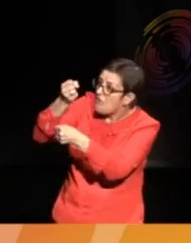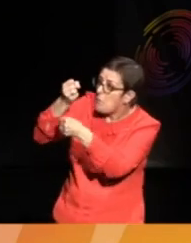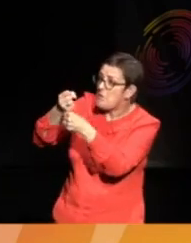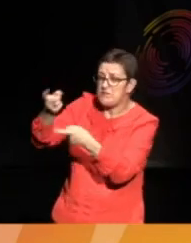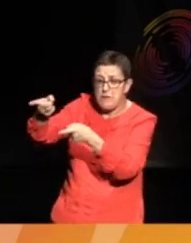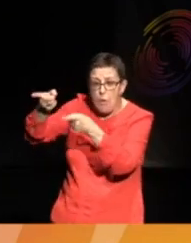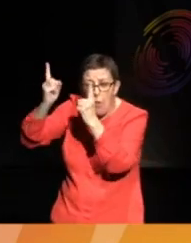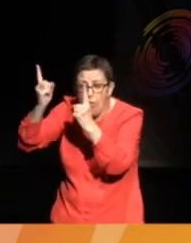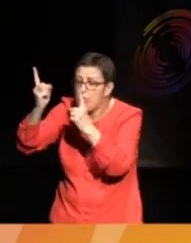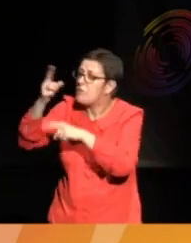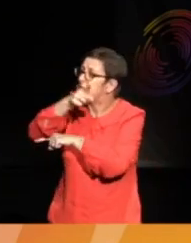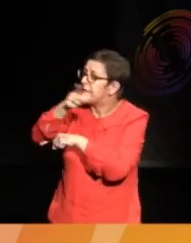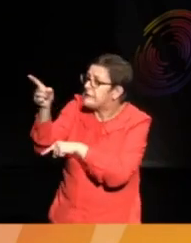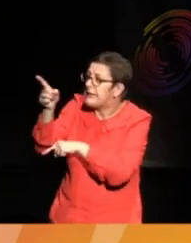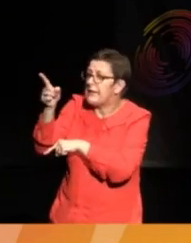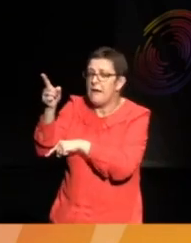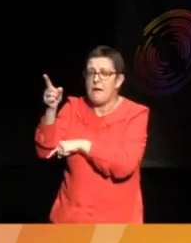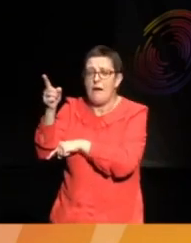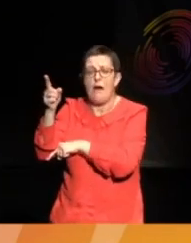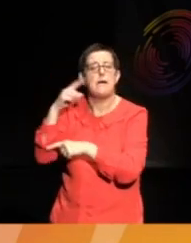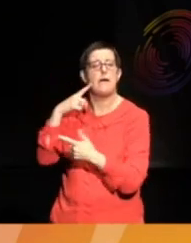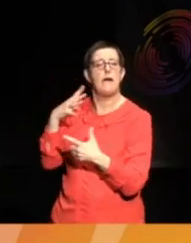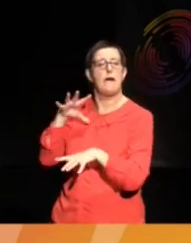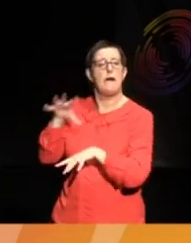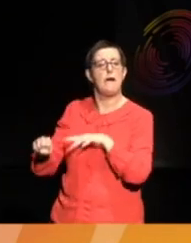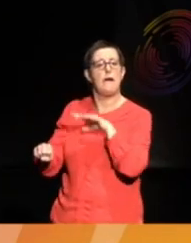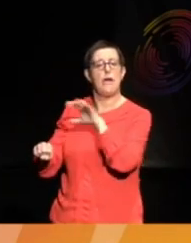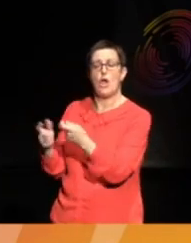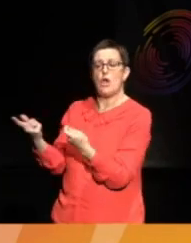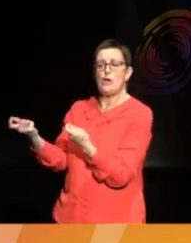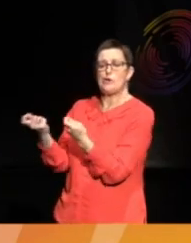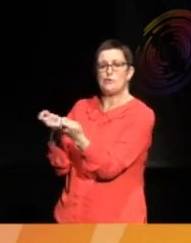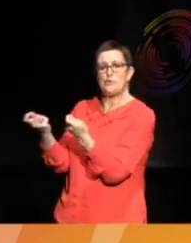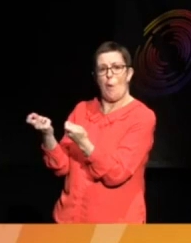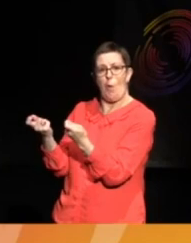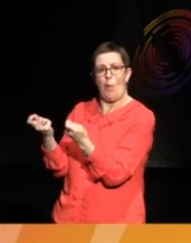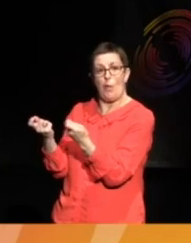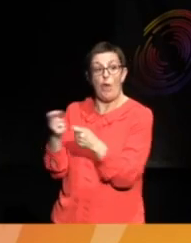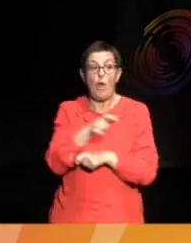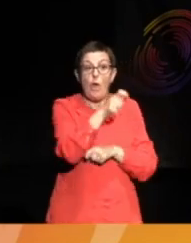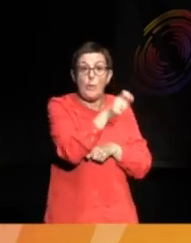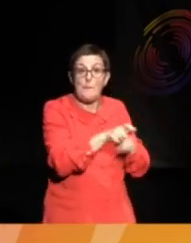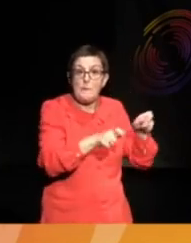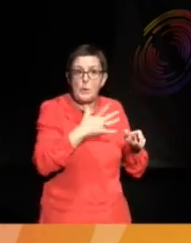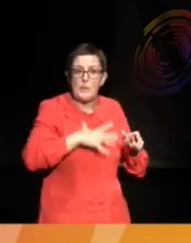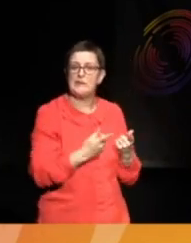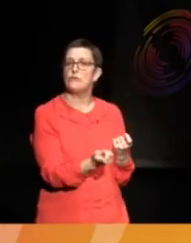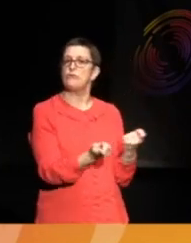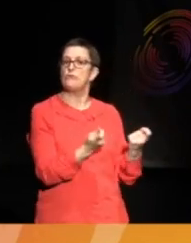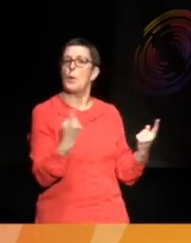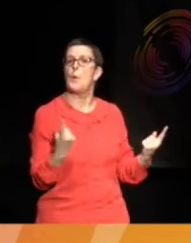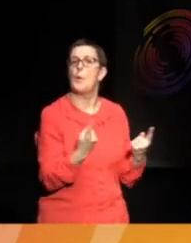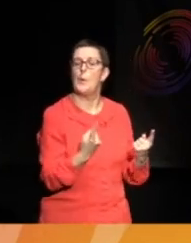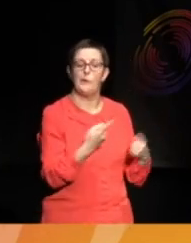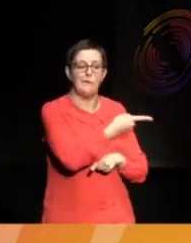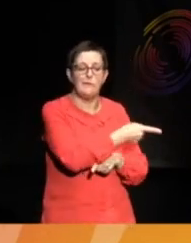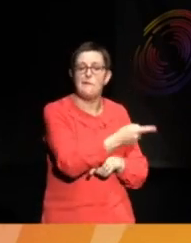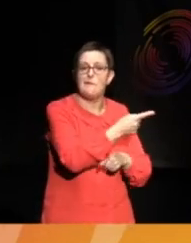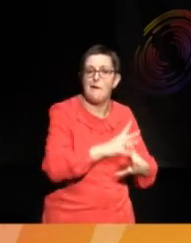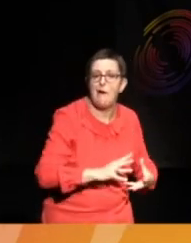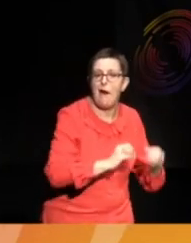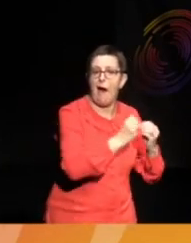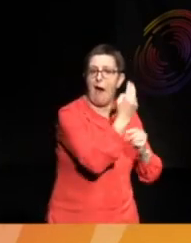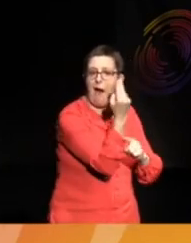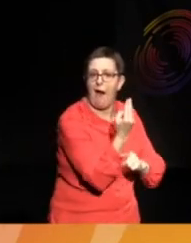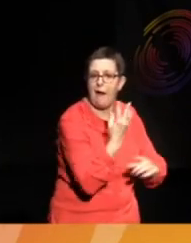authoritarian ideologies take control, the first people you need to control are the artists and the educators. Those are the